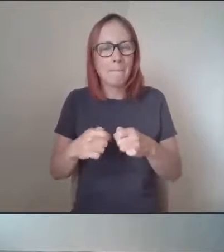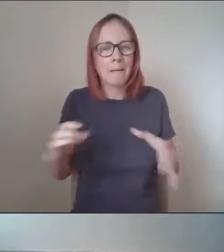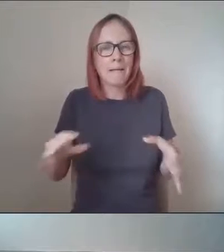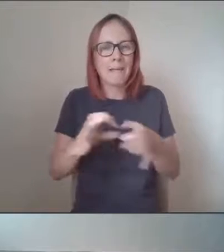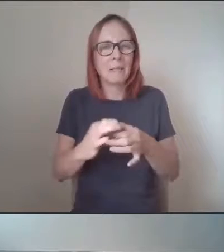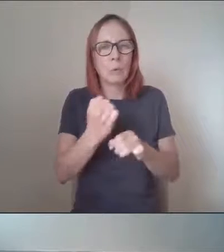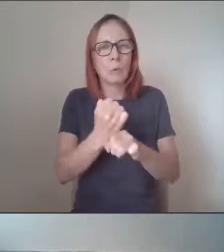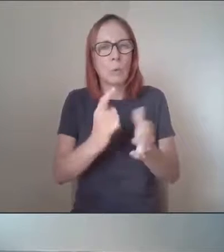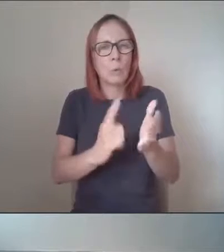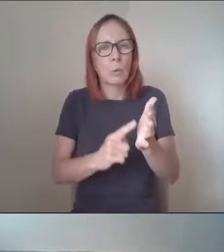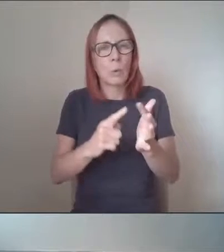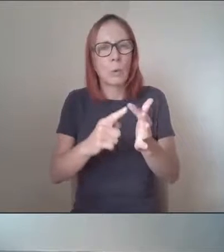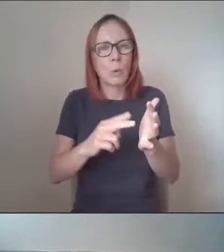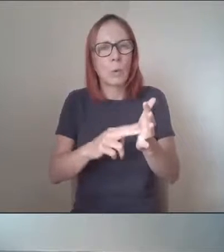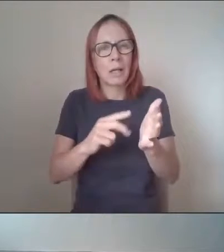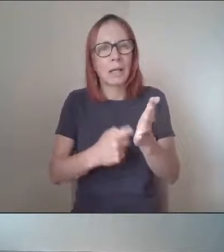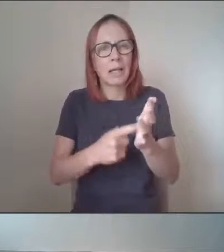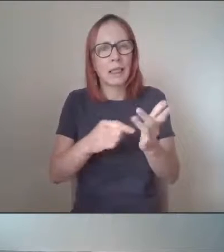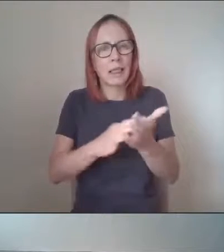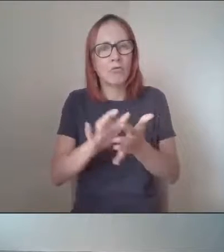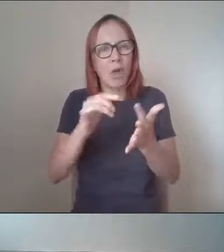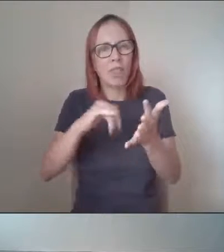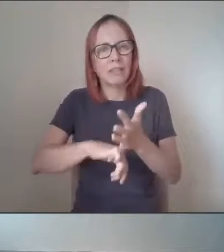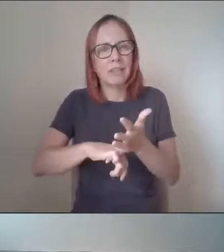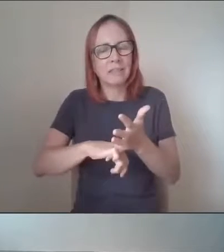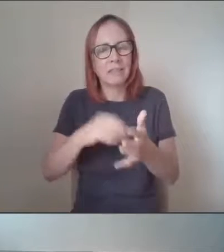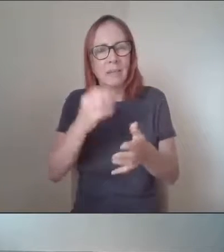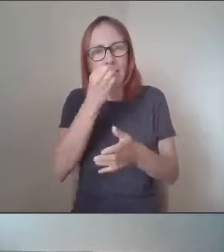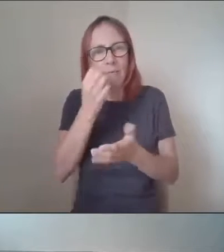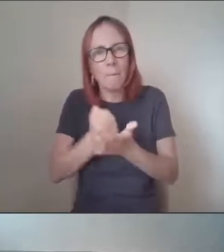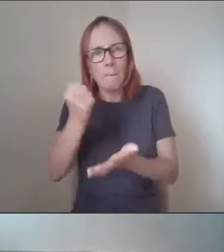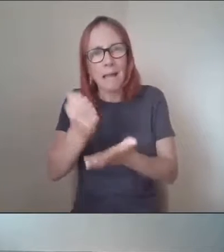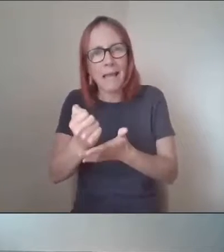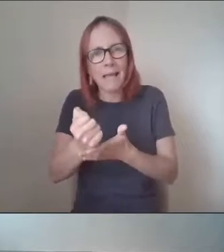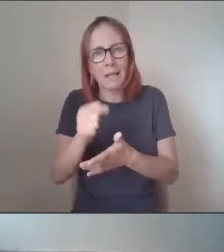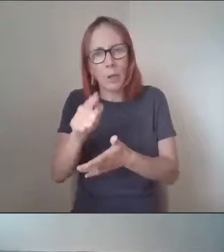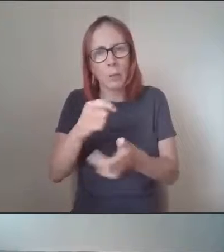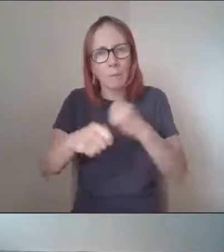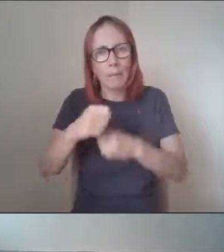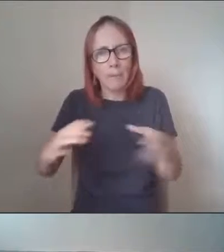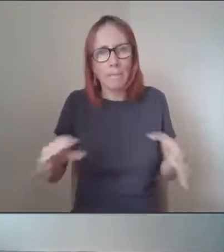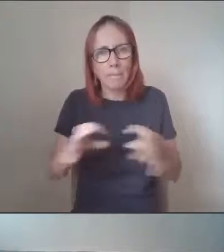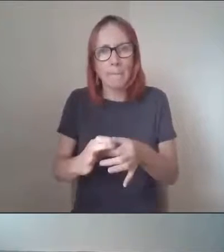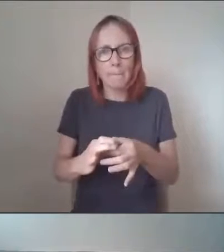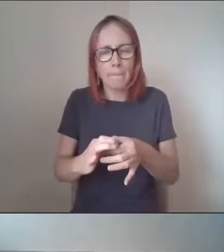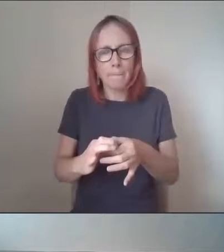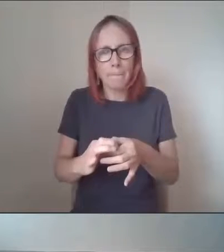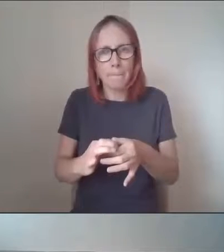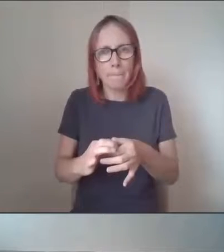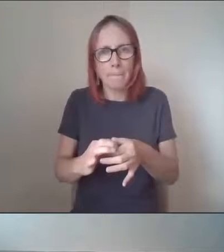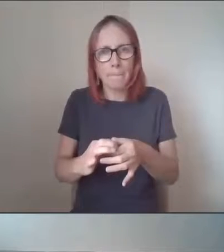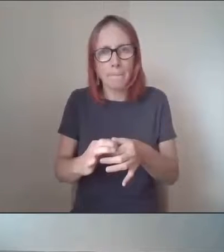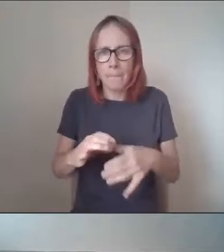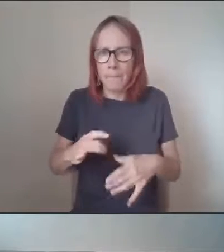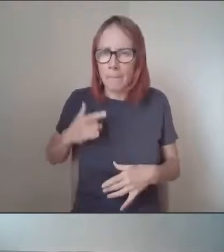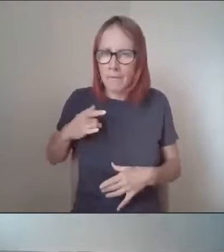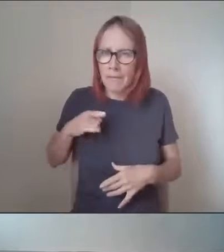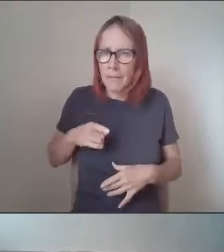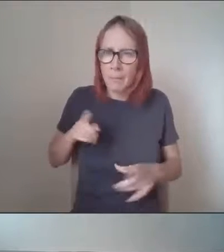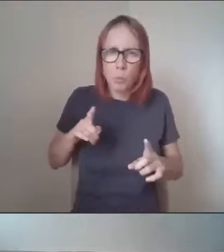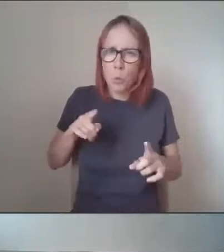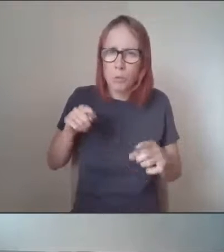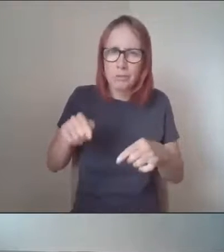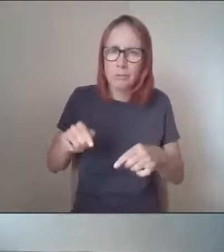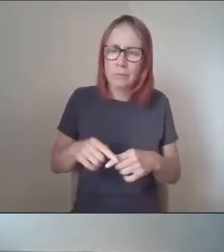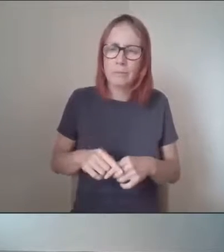Is food really something that you do actually keep in sight? It's not